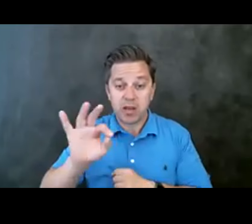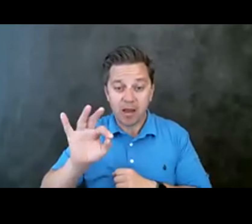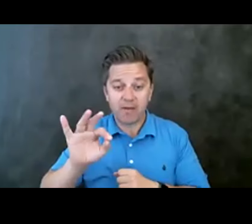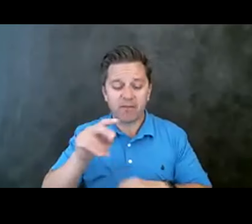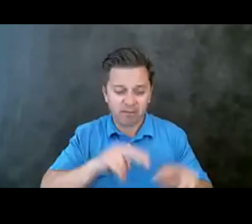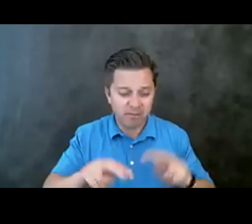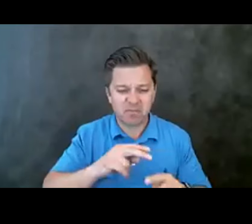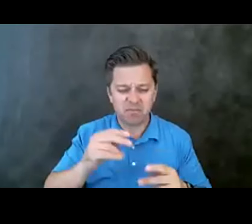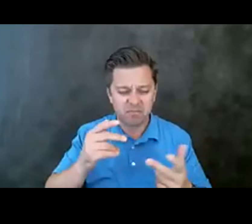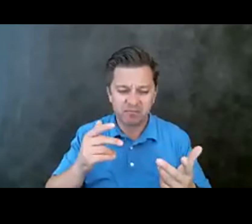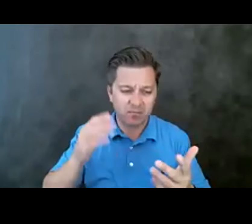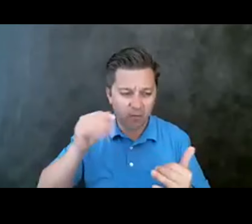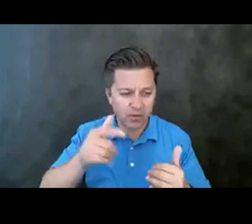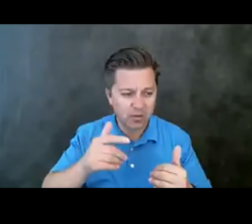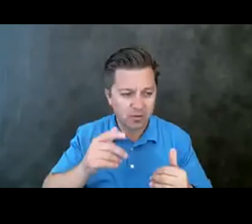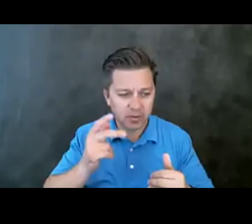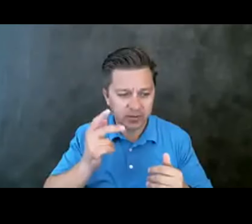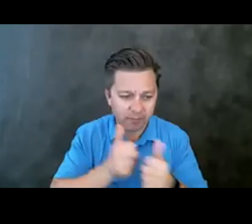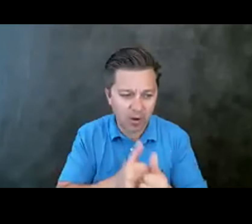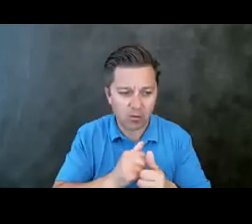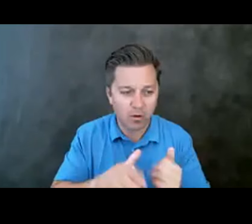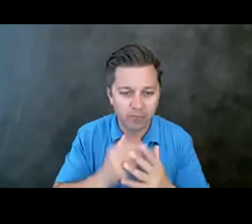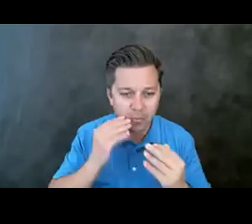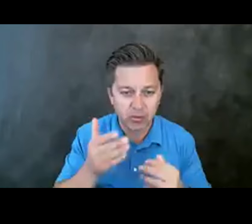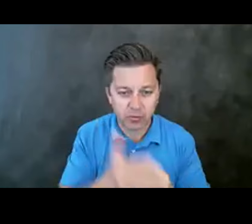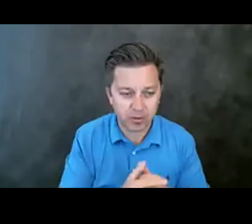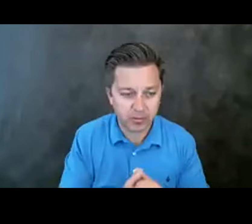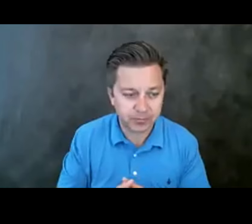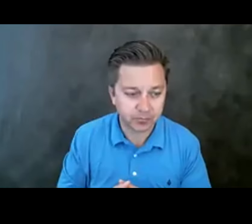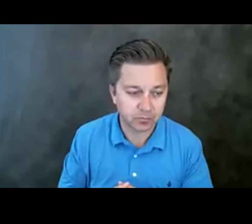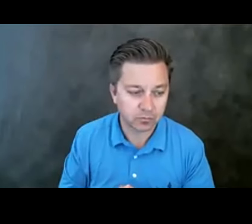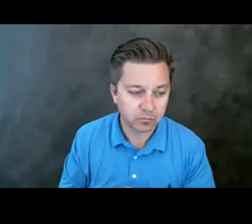Next question. Do you have a resource list for families who have survived suicide loss?